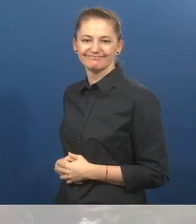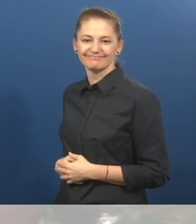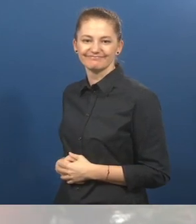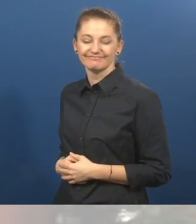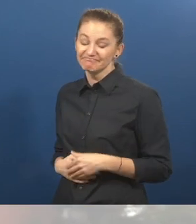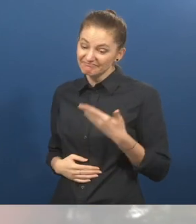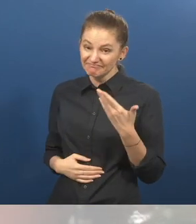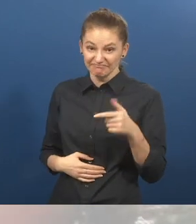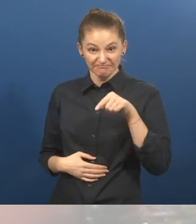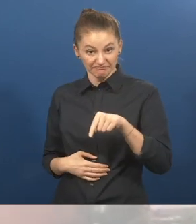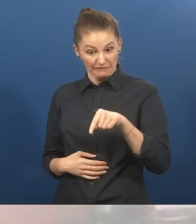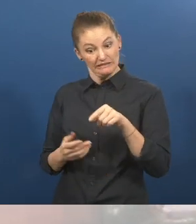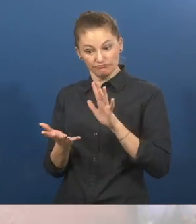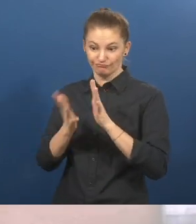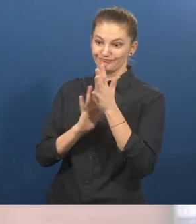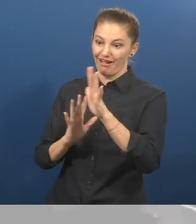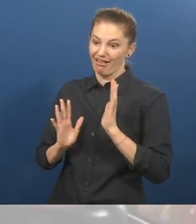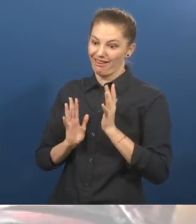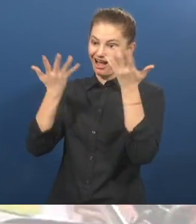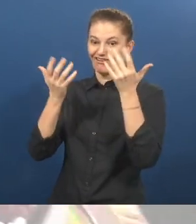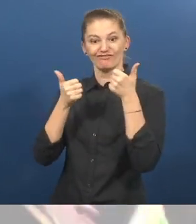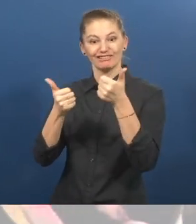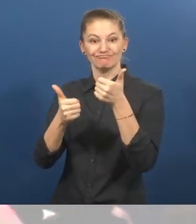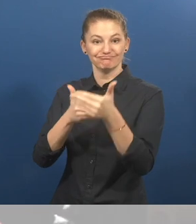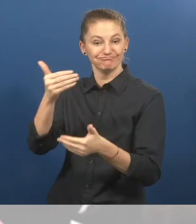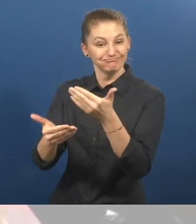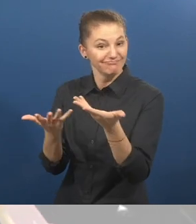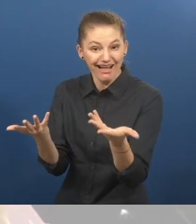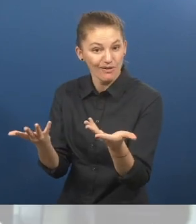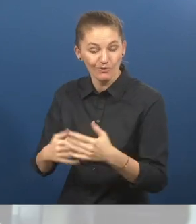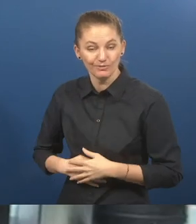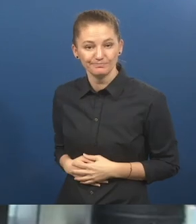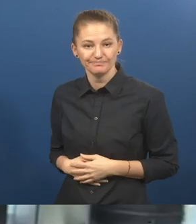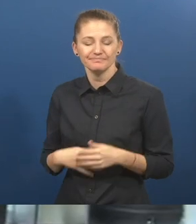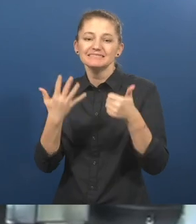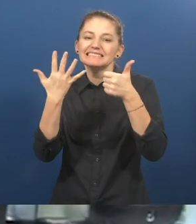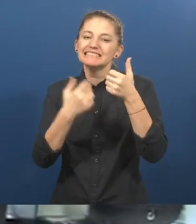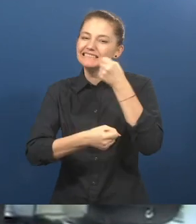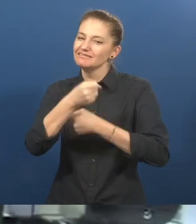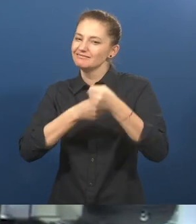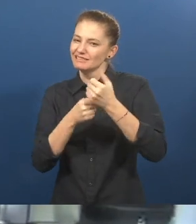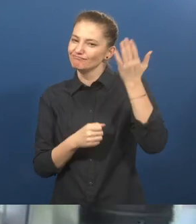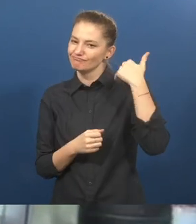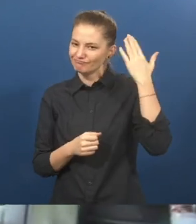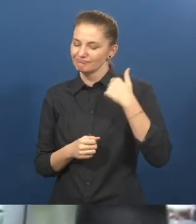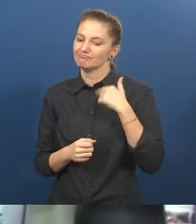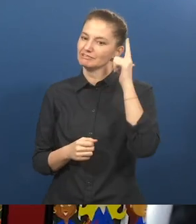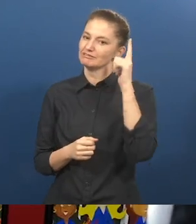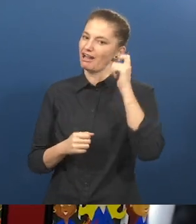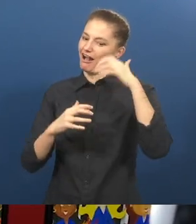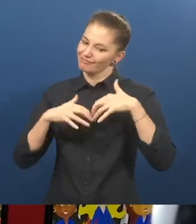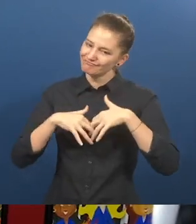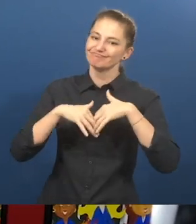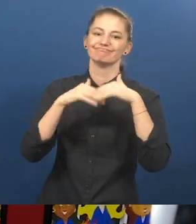solution change your life? Ronald, a beneficiary. Six years ago, I was